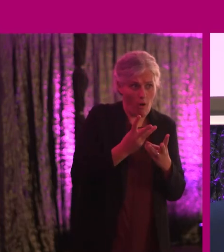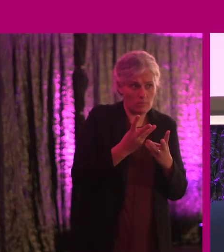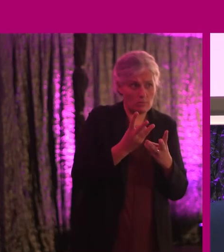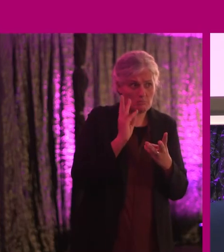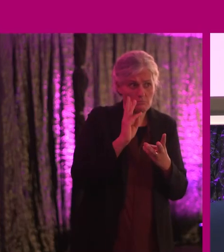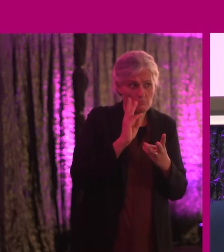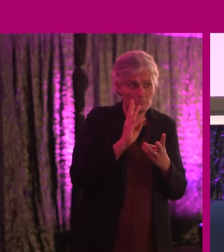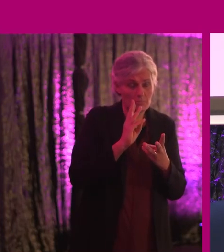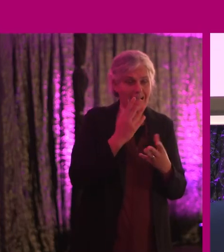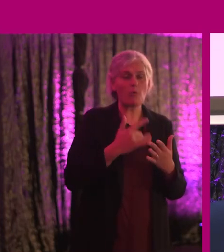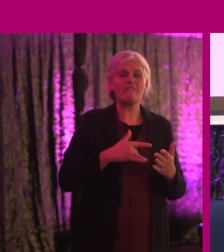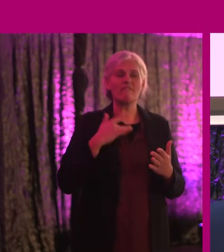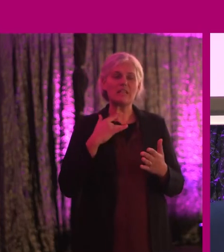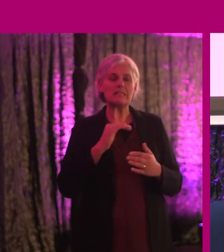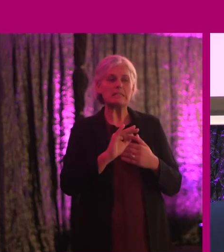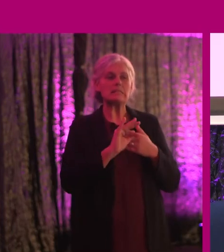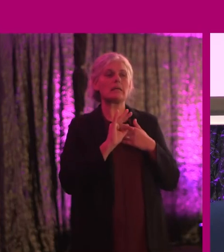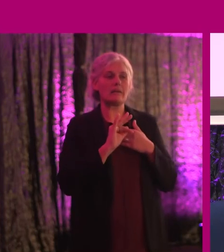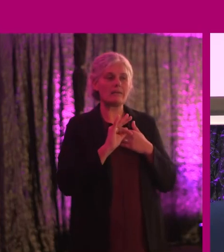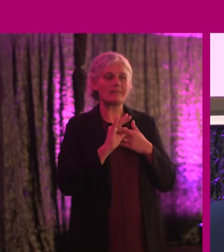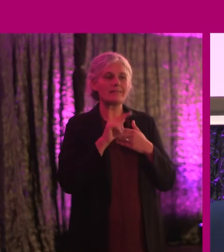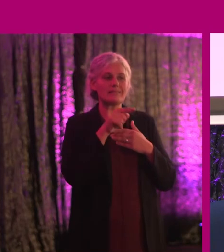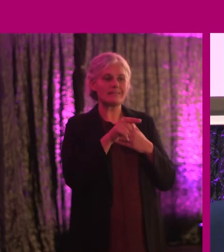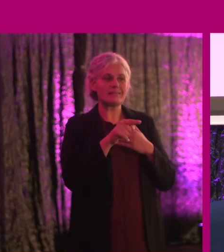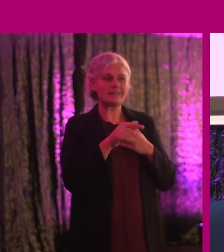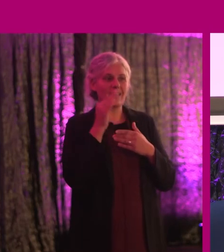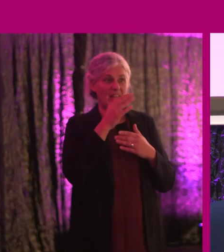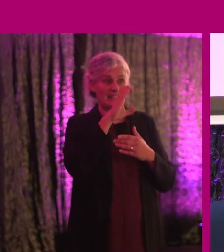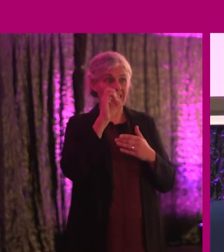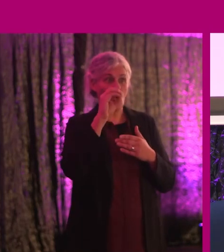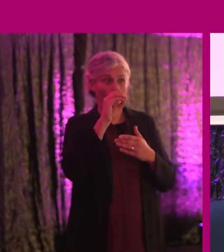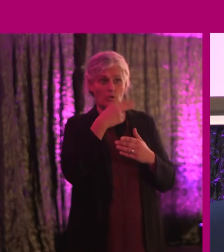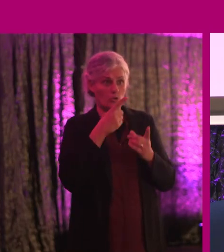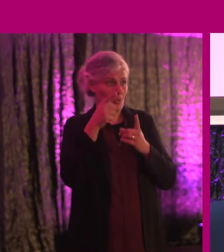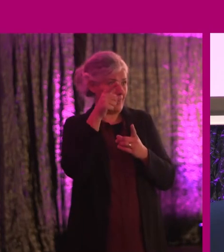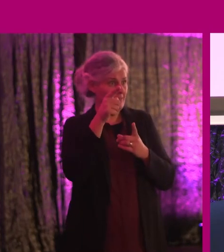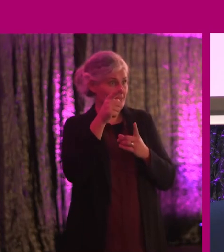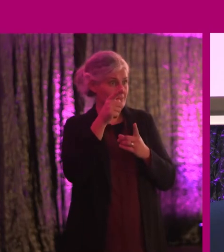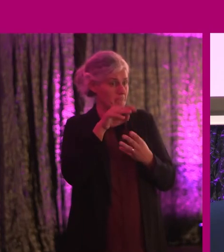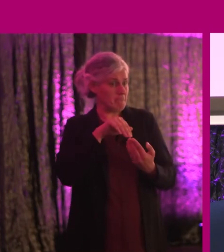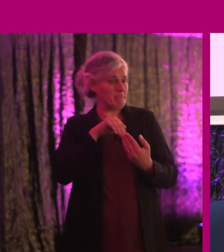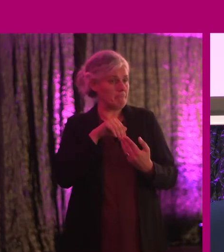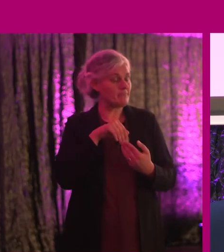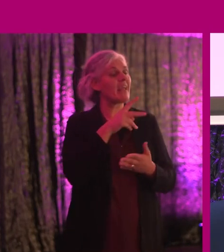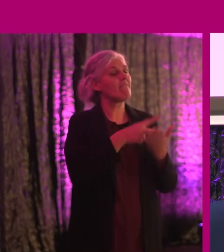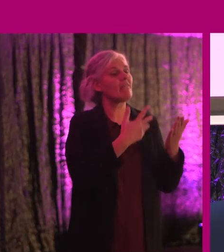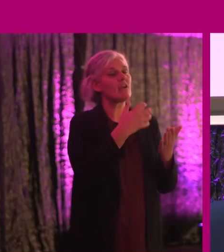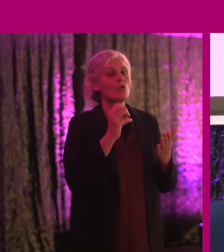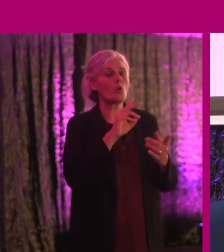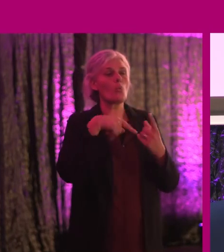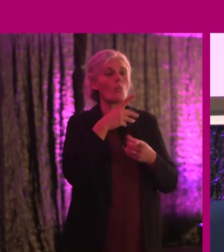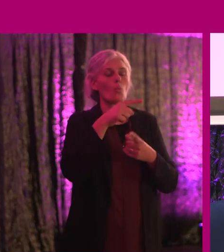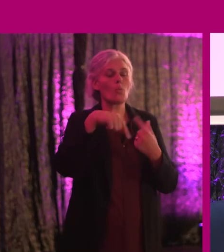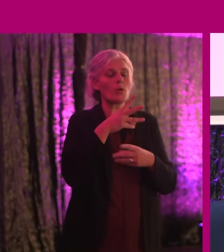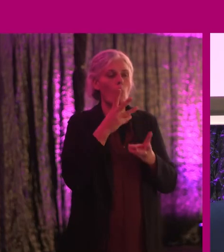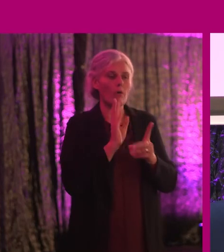feel that they're safe if their CEOs aren't going to do it, right? So one of the big pieces around the Valuable 500, as we work towards the